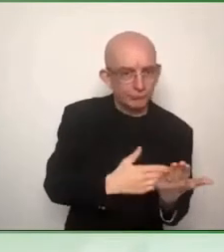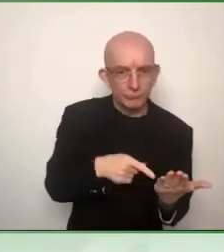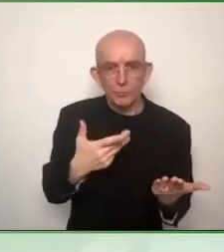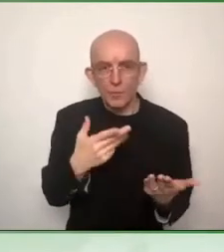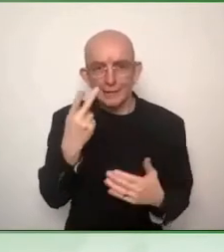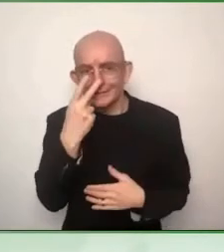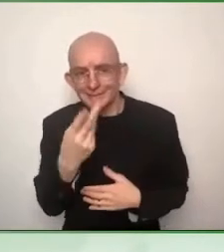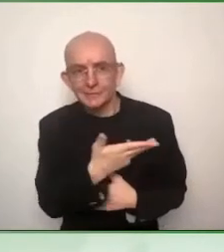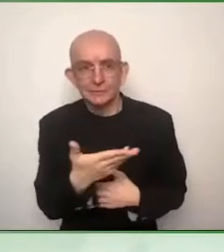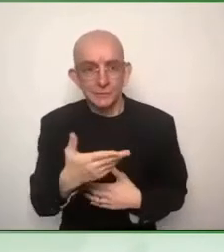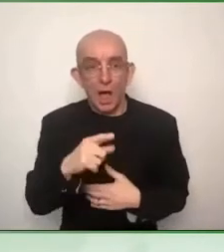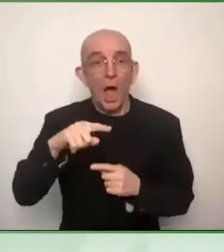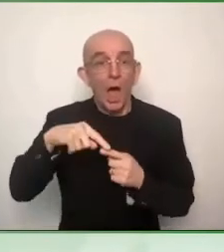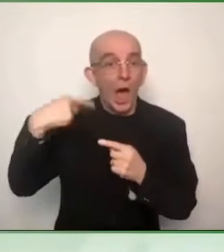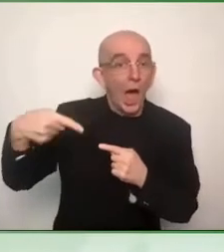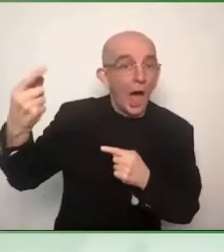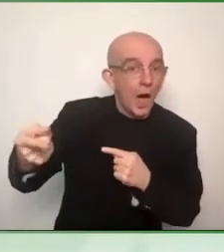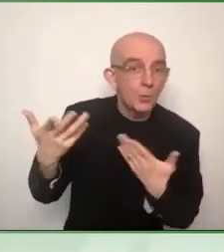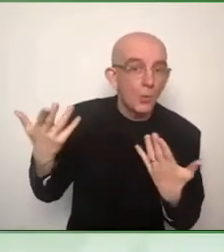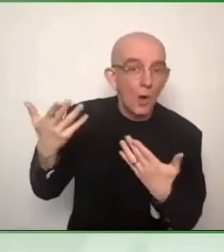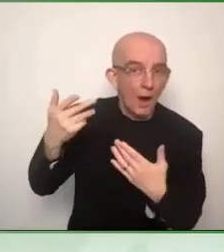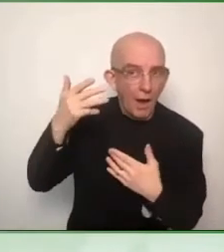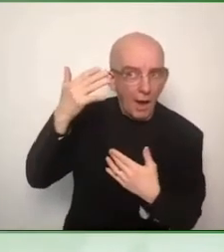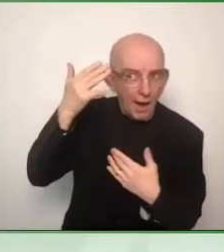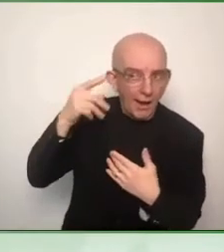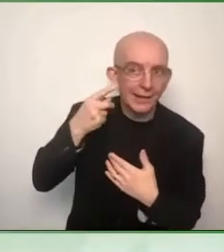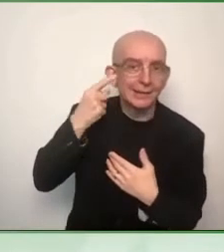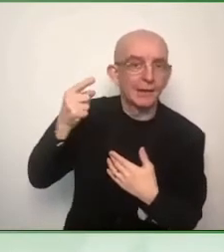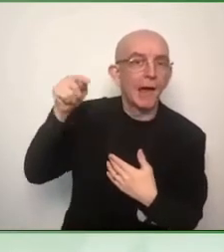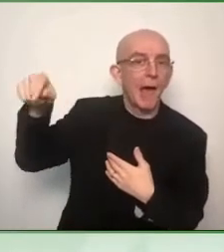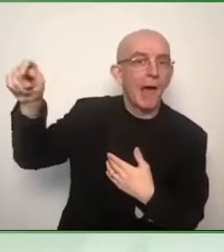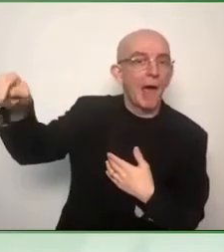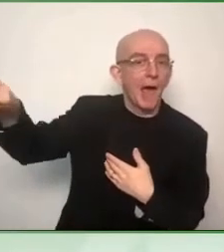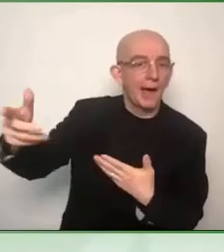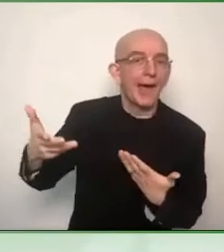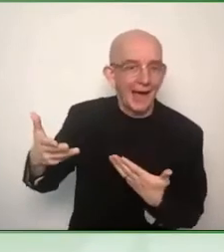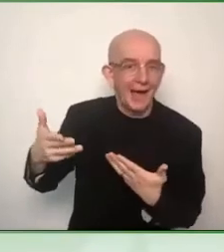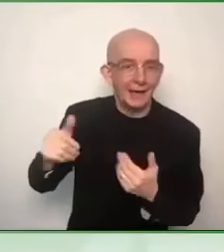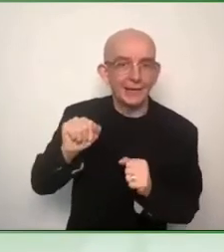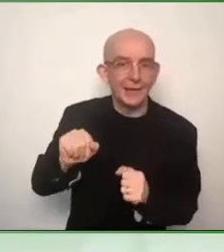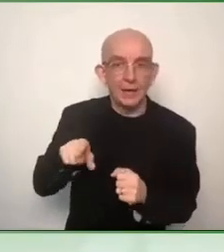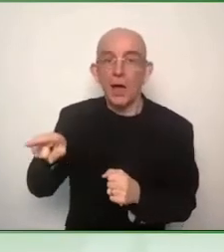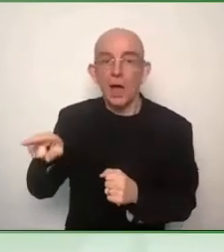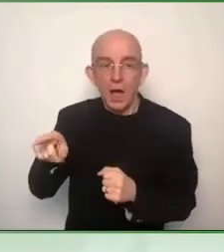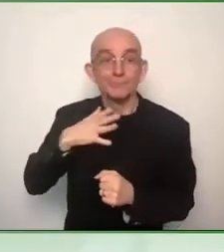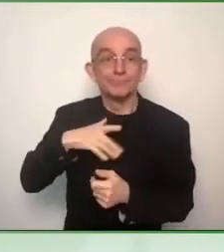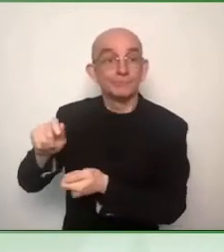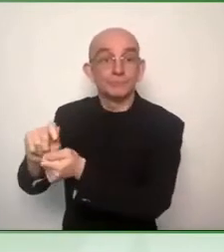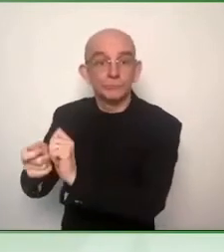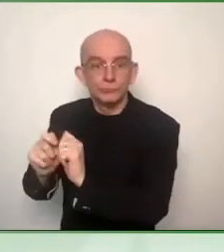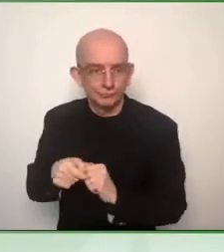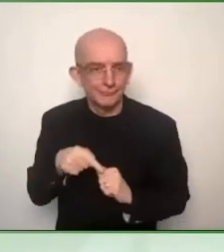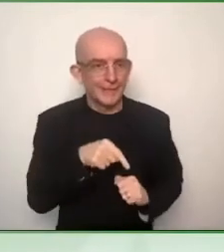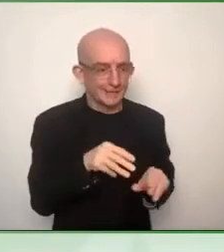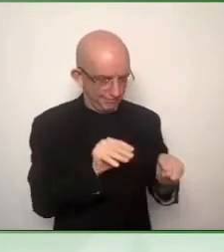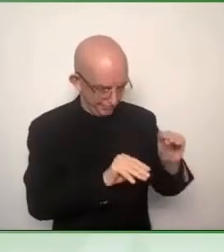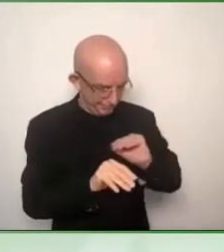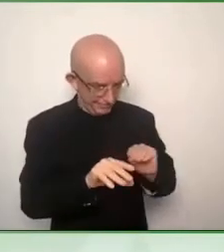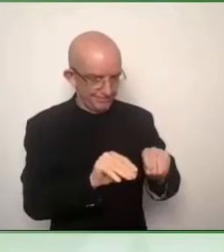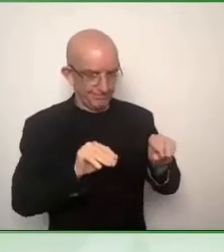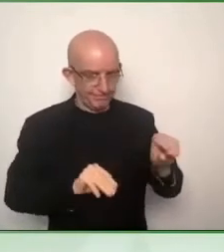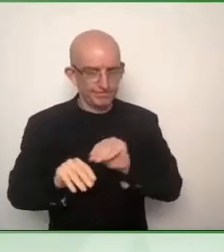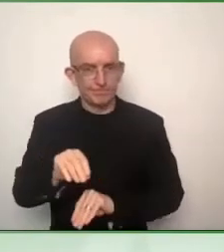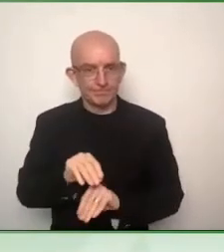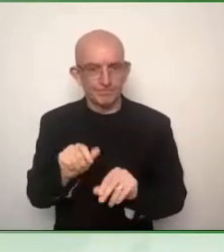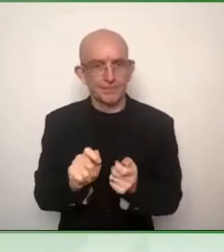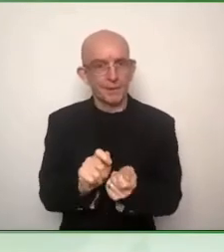make sure that their quality, their level of accessibility, their content is sufficient to provide this